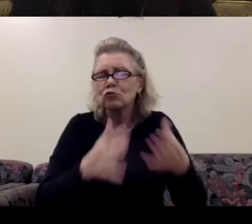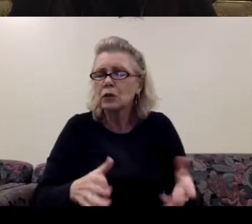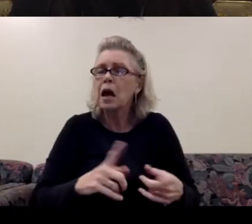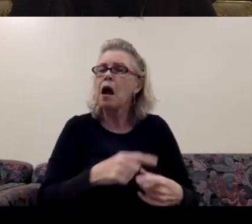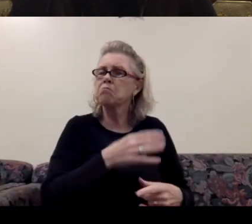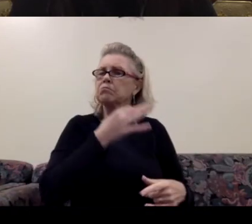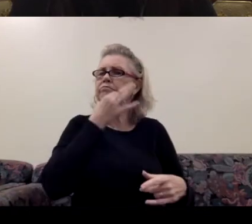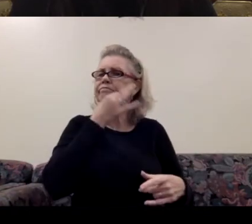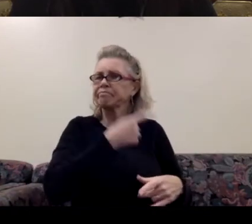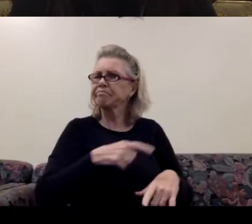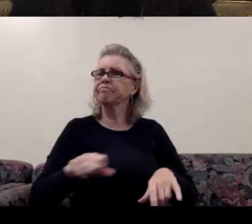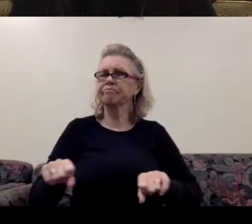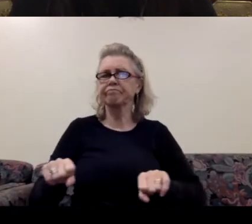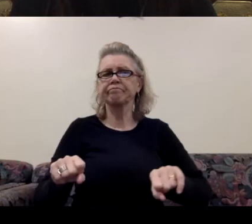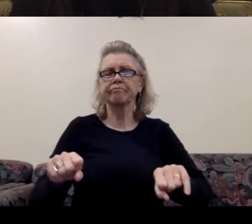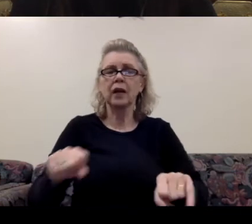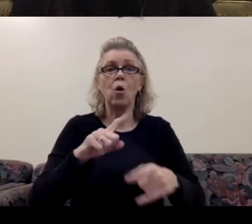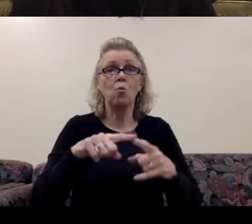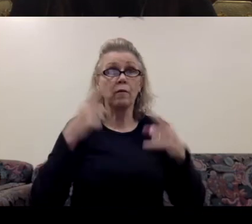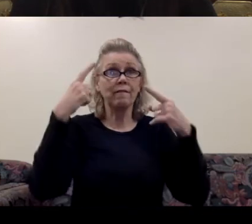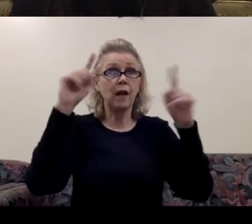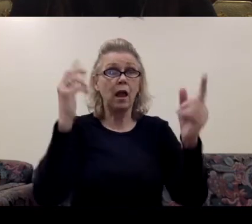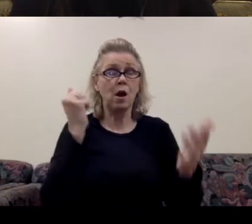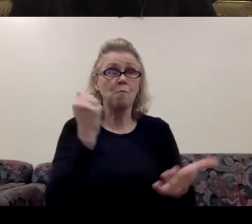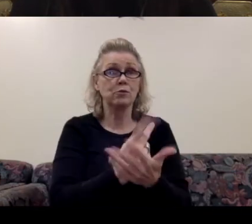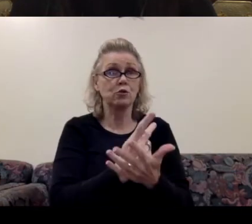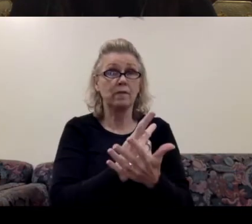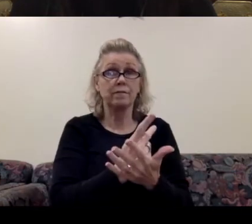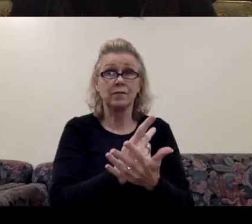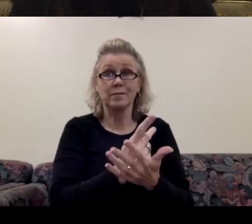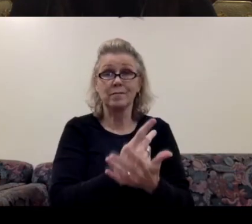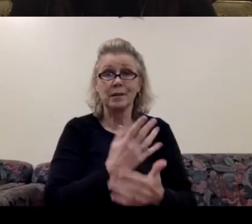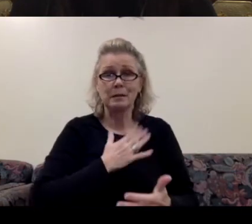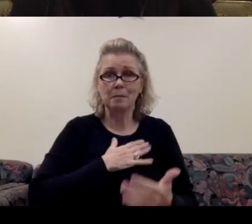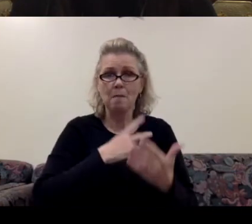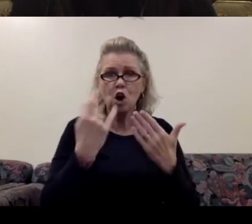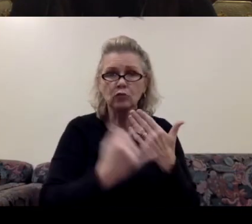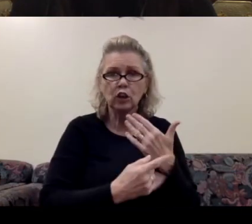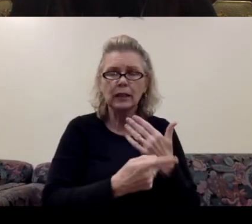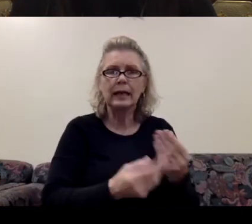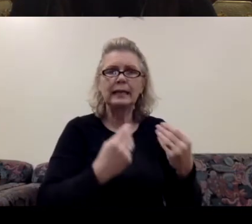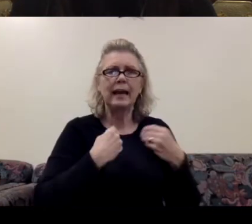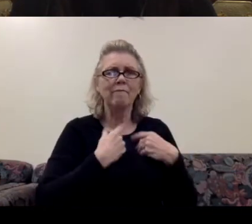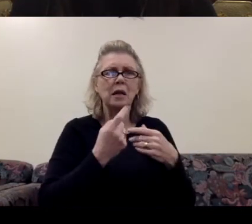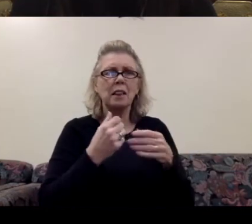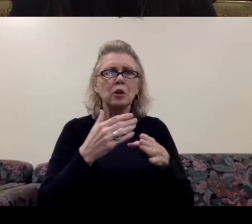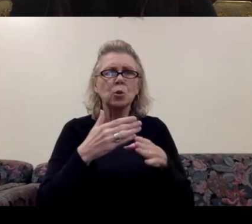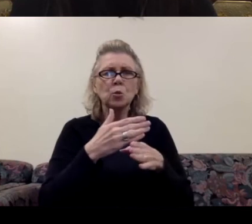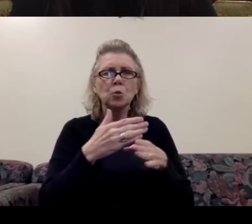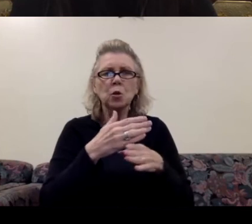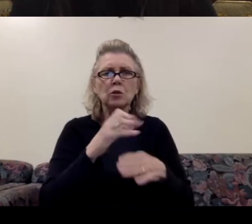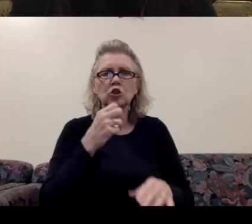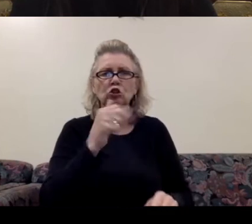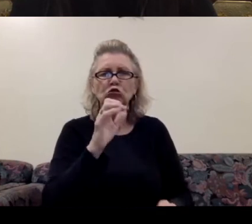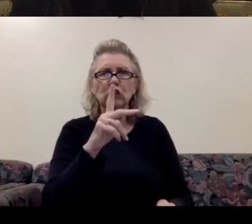They gave, when they finally approved this project, they gave me a little wooden shack on